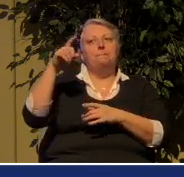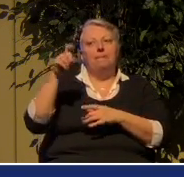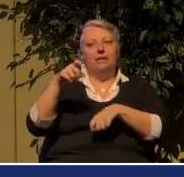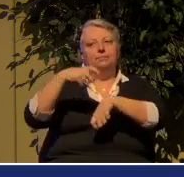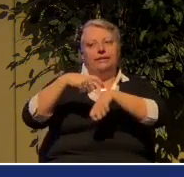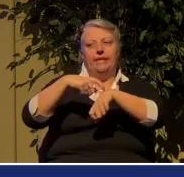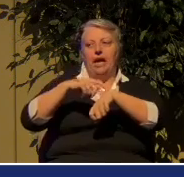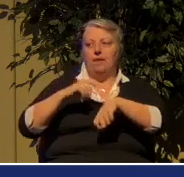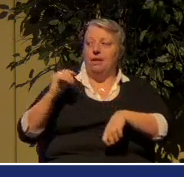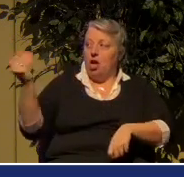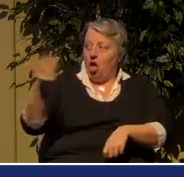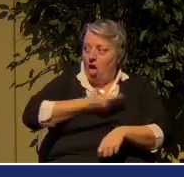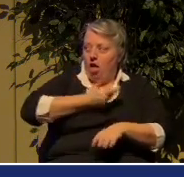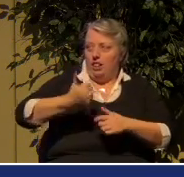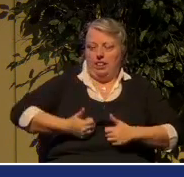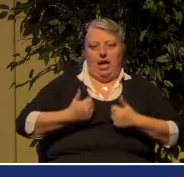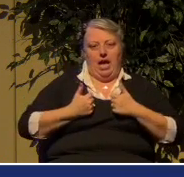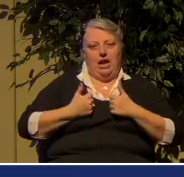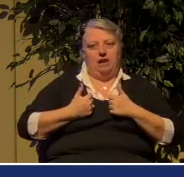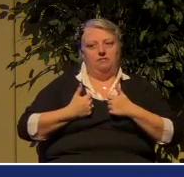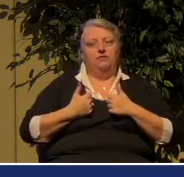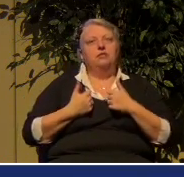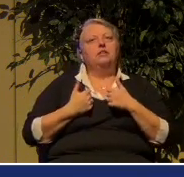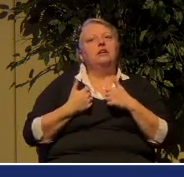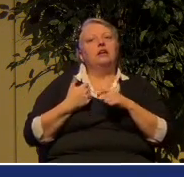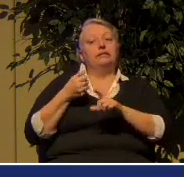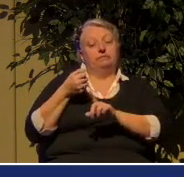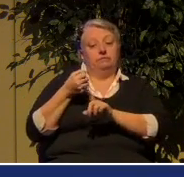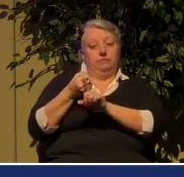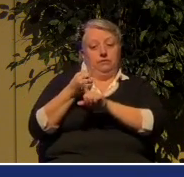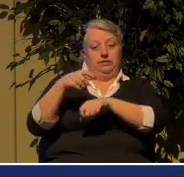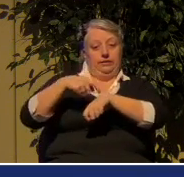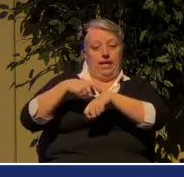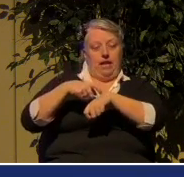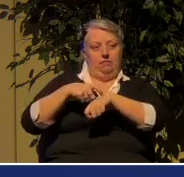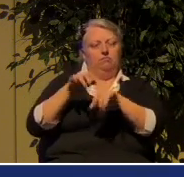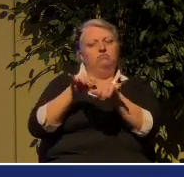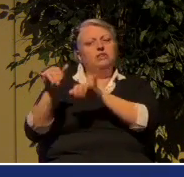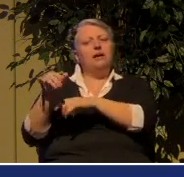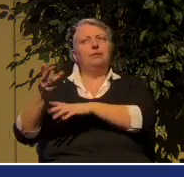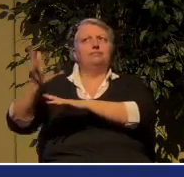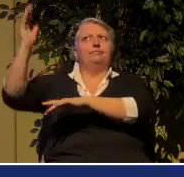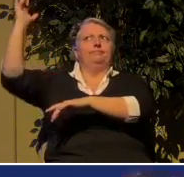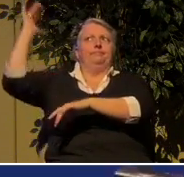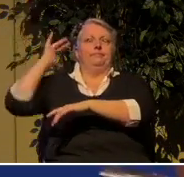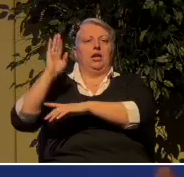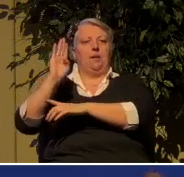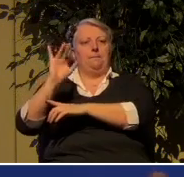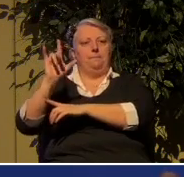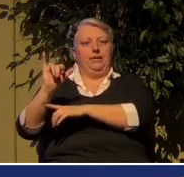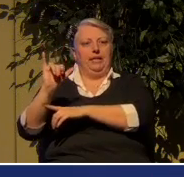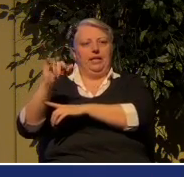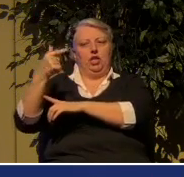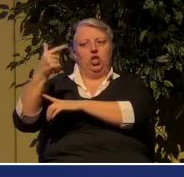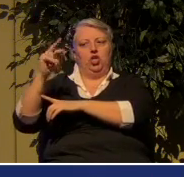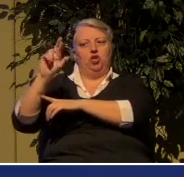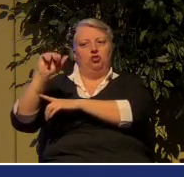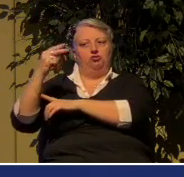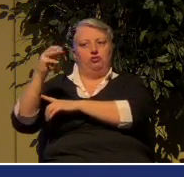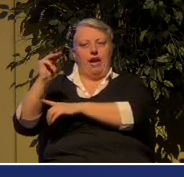come to a place that says, as Billy Graham did so many years ago, Lord, here is your Word.